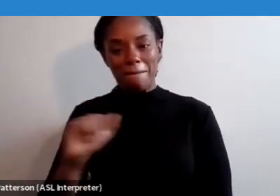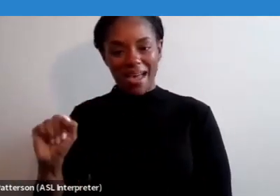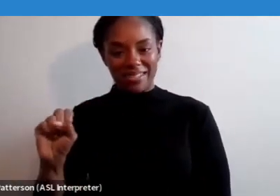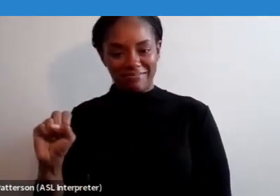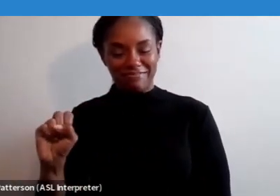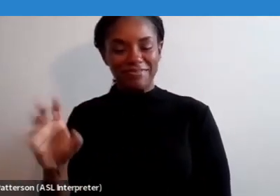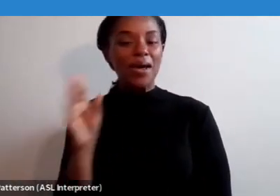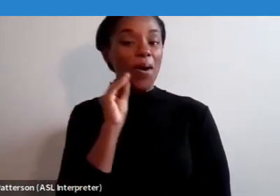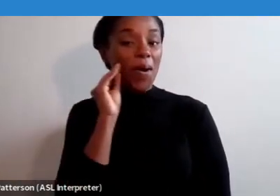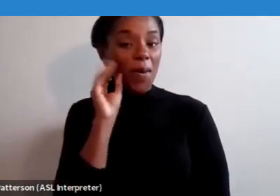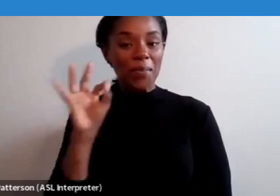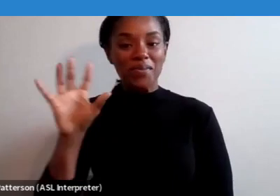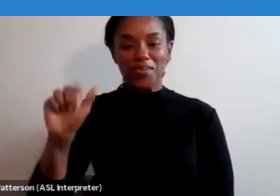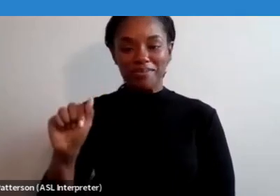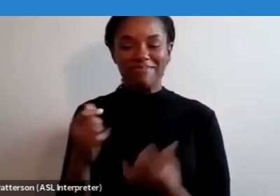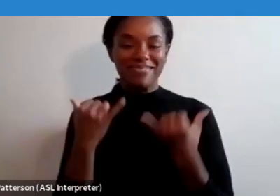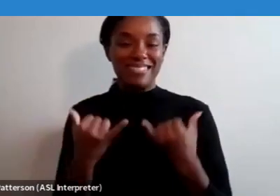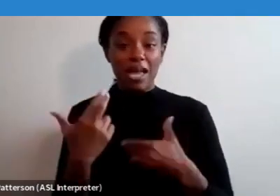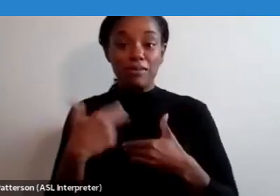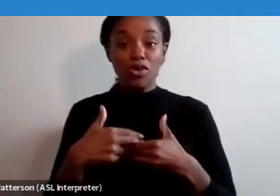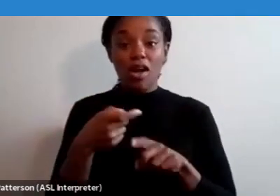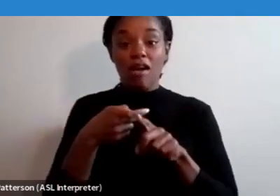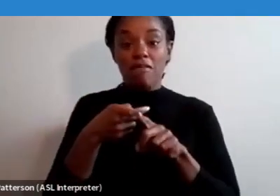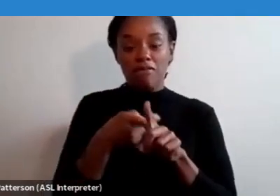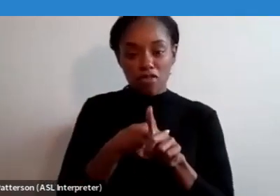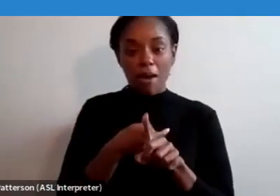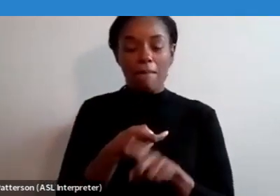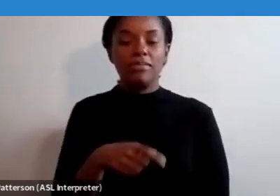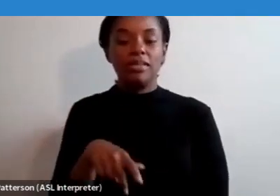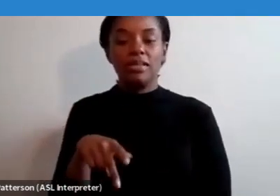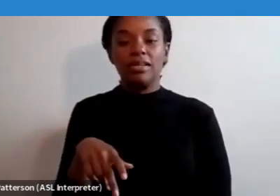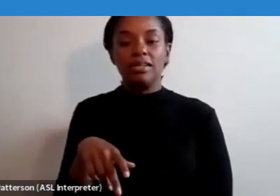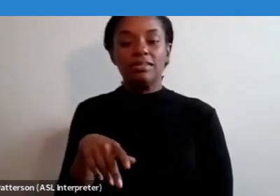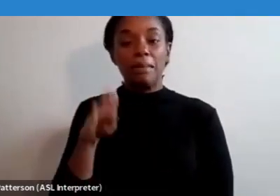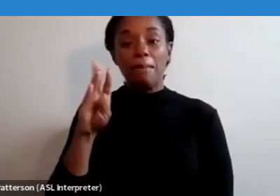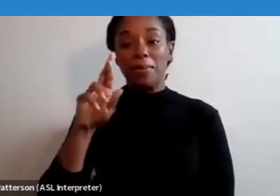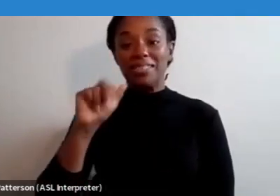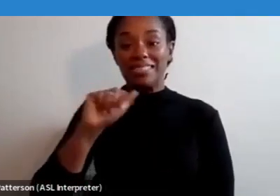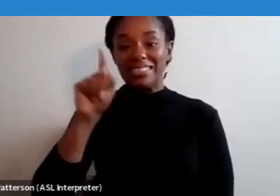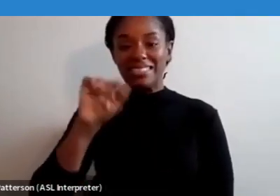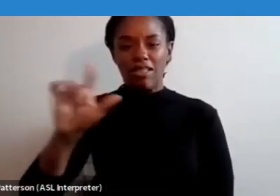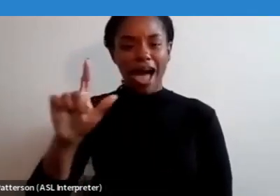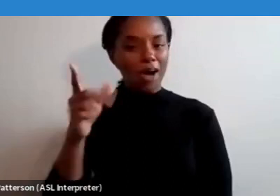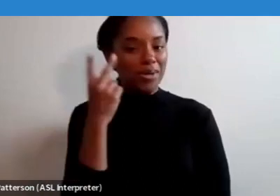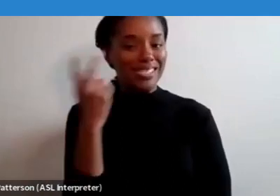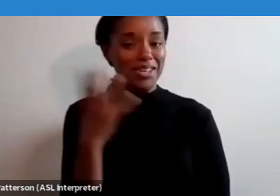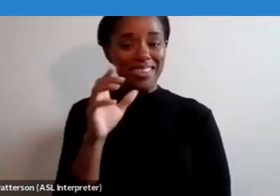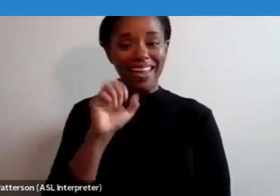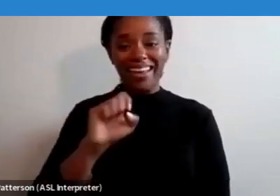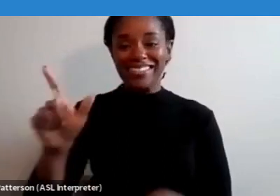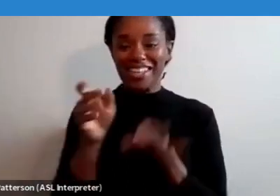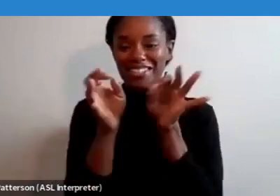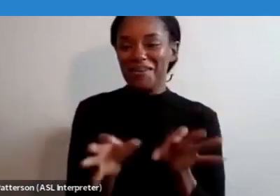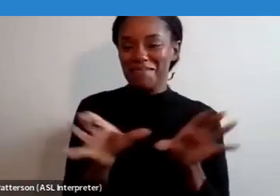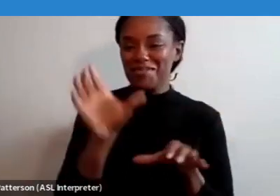Florida, but today I'm joining you from Porto de Galinhas, Pernambuco, Brazil. I want to see what the ASL interpreters do with that one.